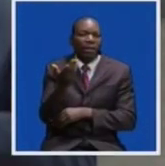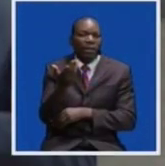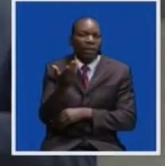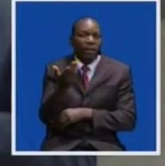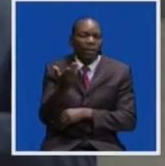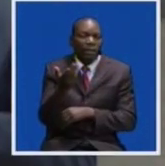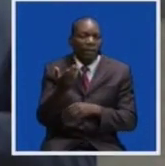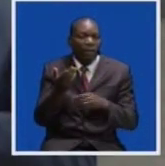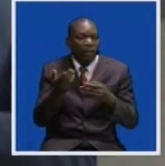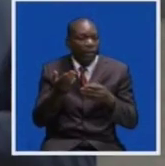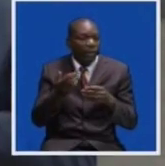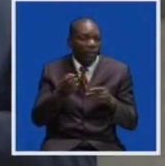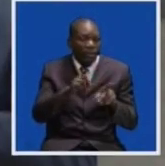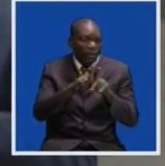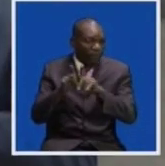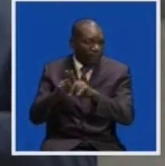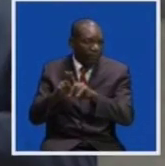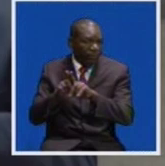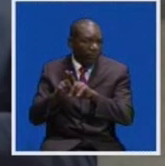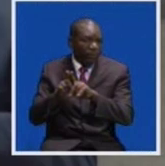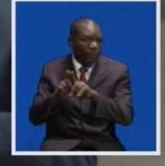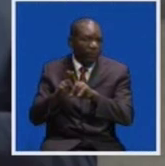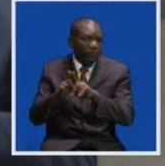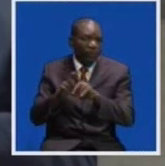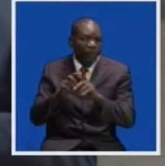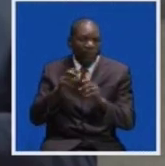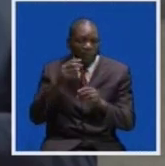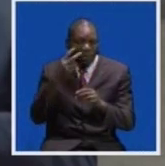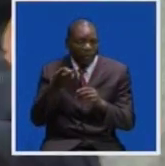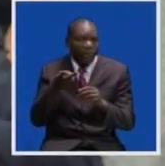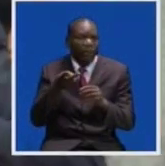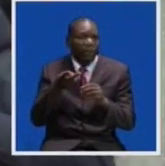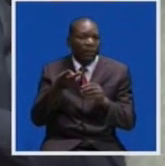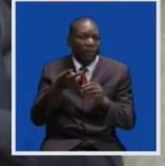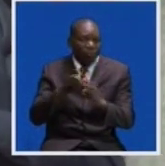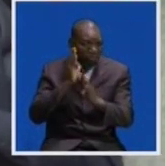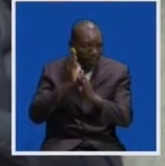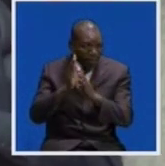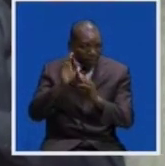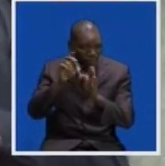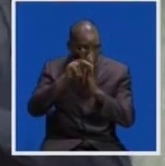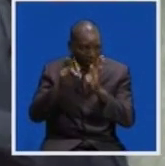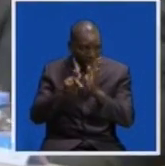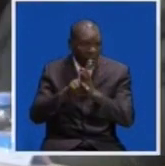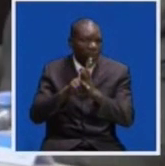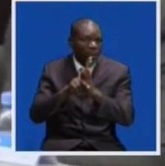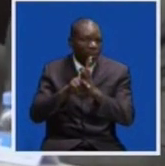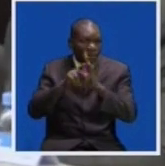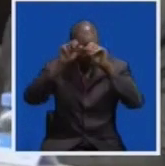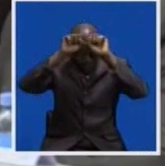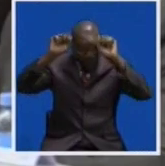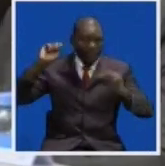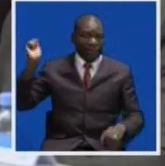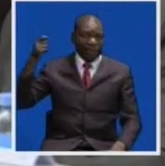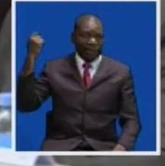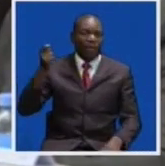those who are investing that say no, we're not going to home to invest in your country to go to the consistency. And Kenyan President Uhuru Kenyatta complained of low